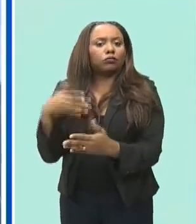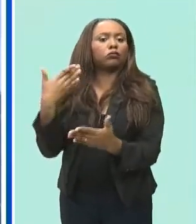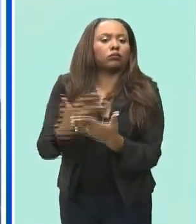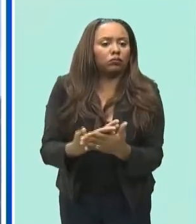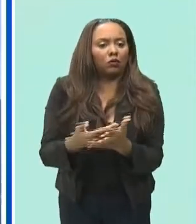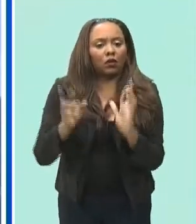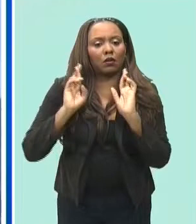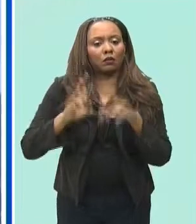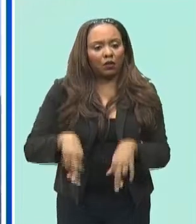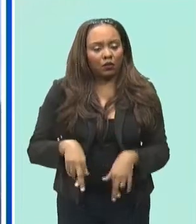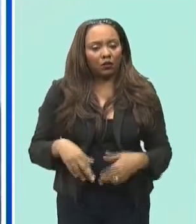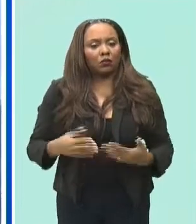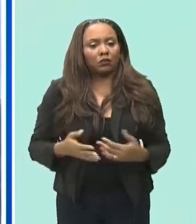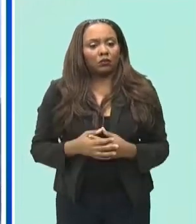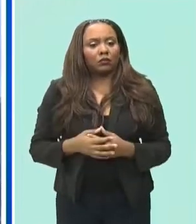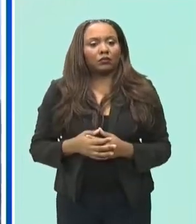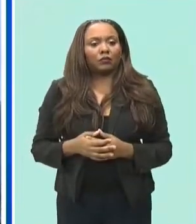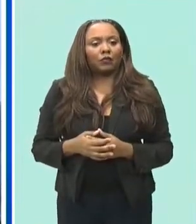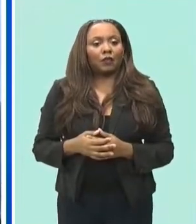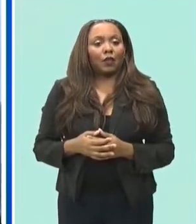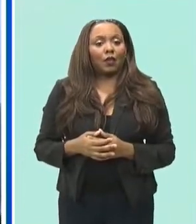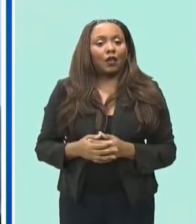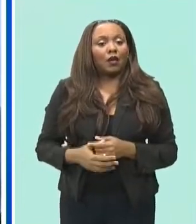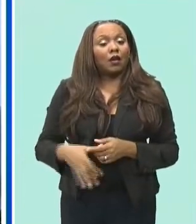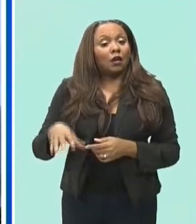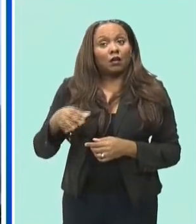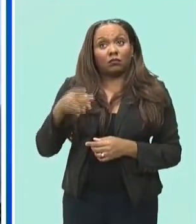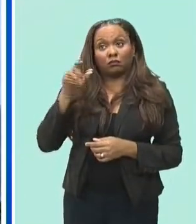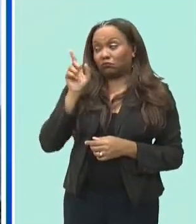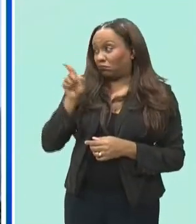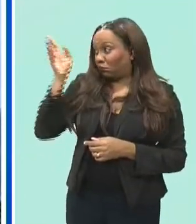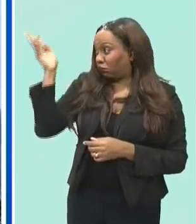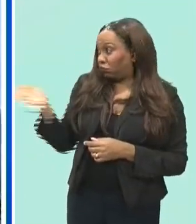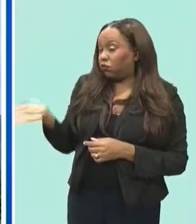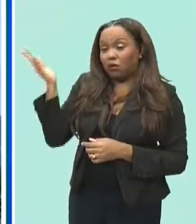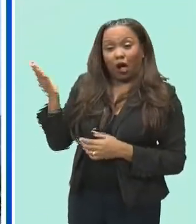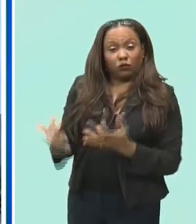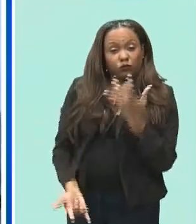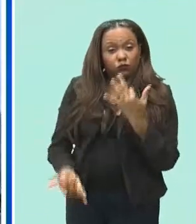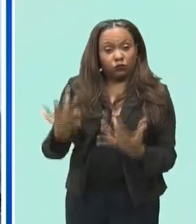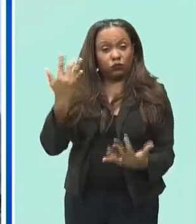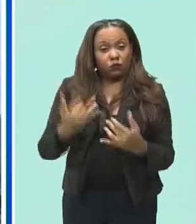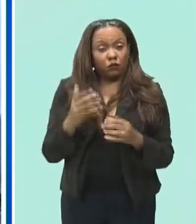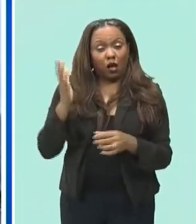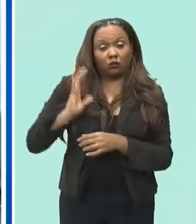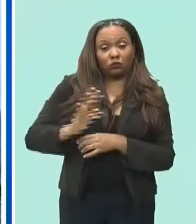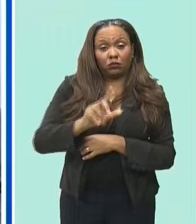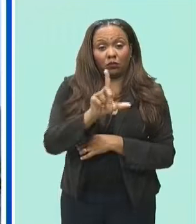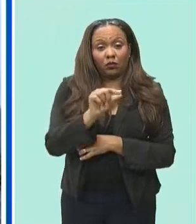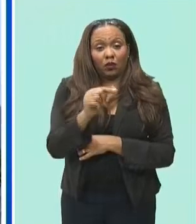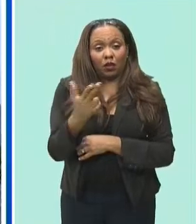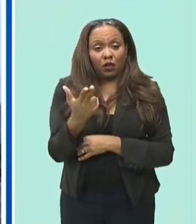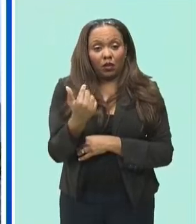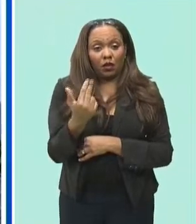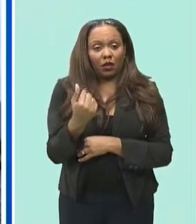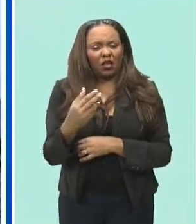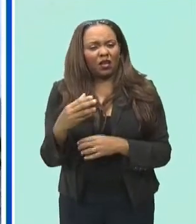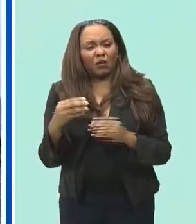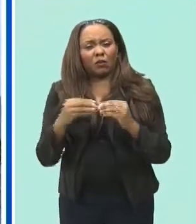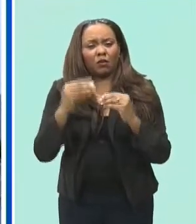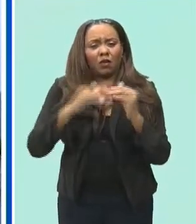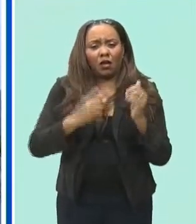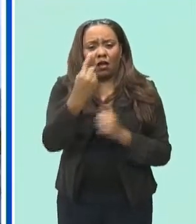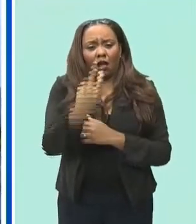responded to the blaze bees recycling was last affected by fire back in 2013 when its volclus plant sustained more than